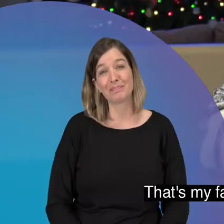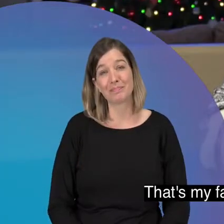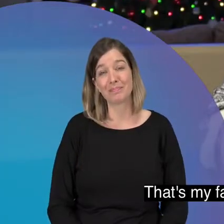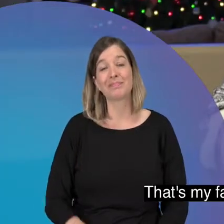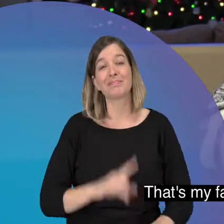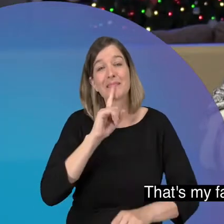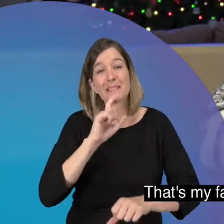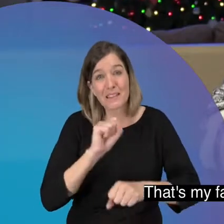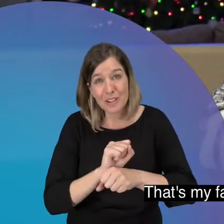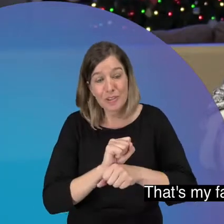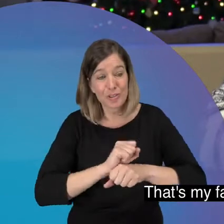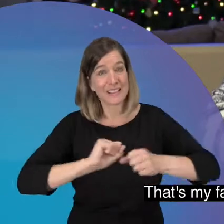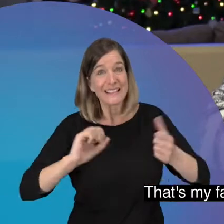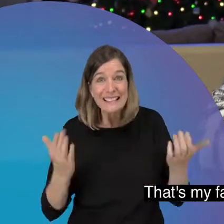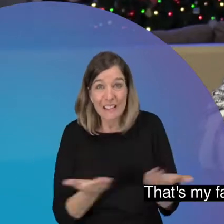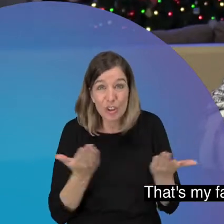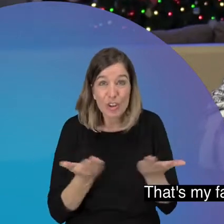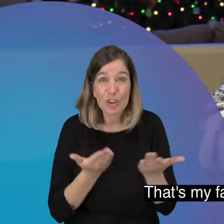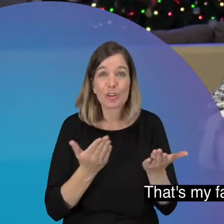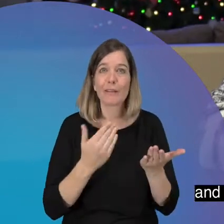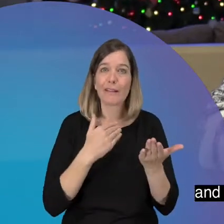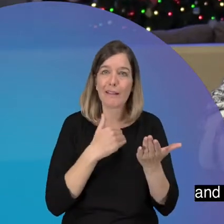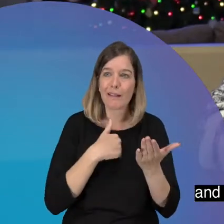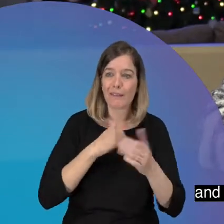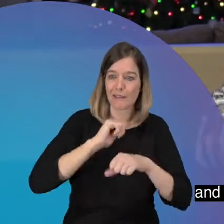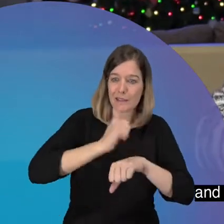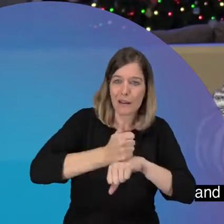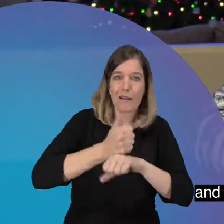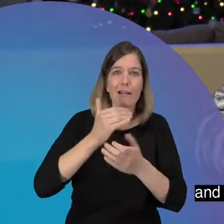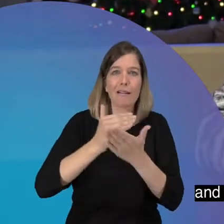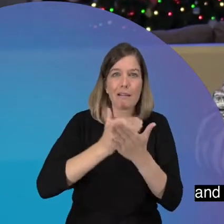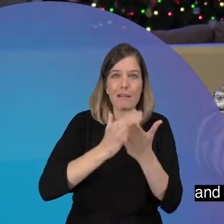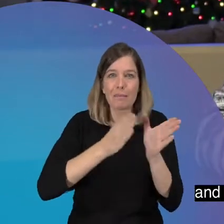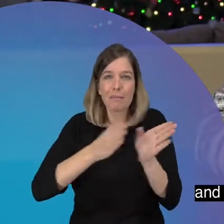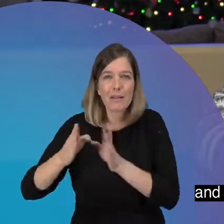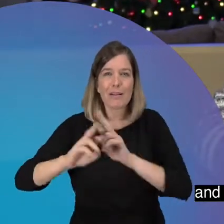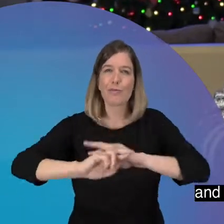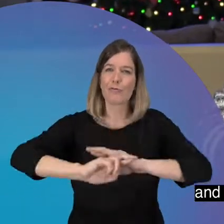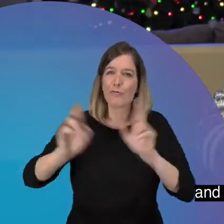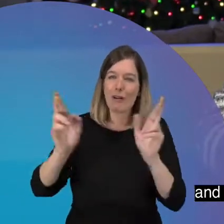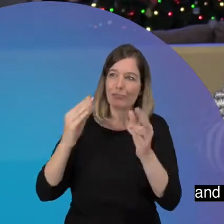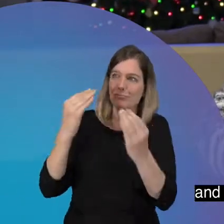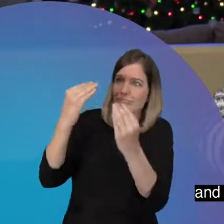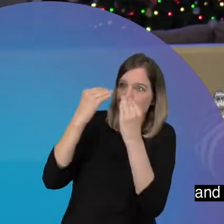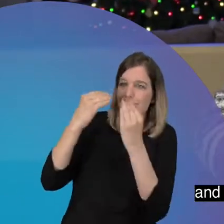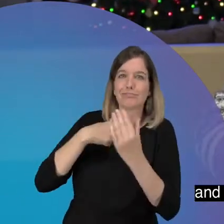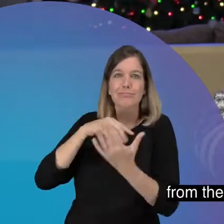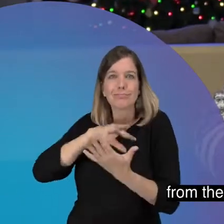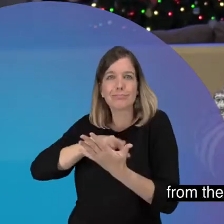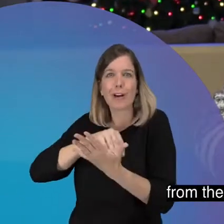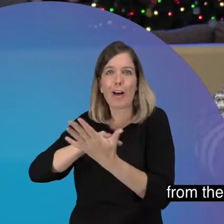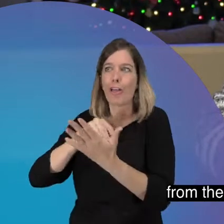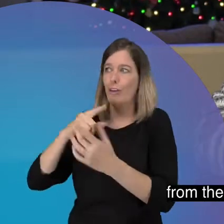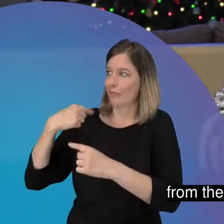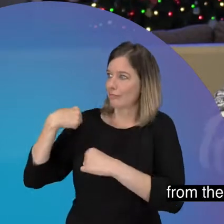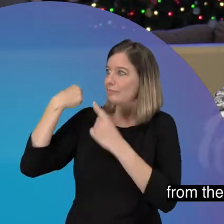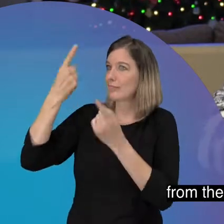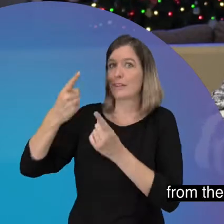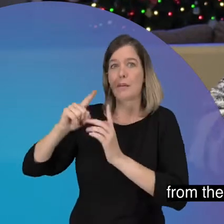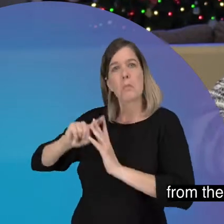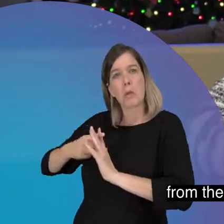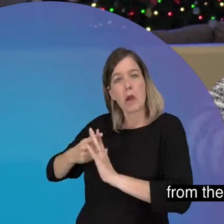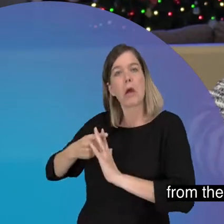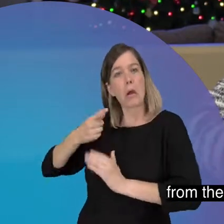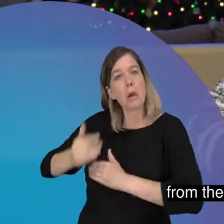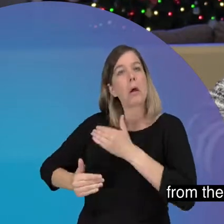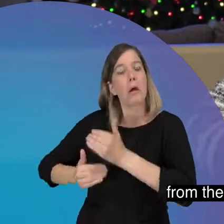That's my favorite part, is having her actually come here and have set lesson plans for me to learn from the very